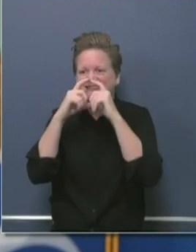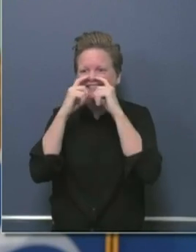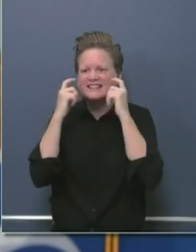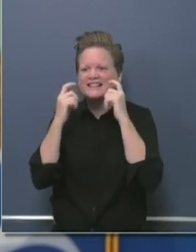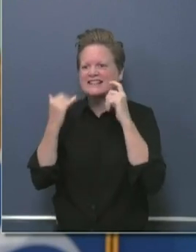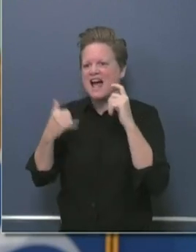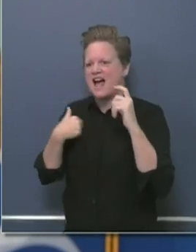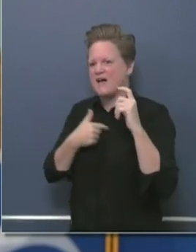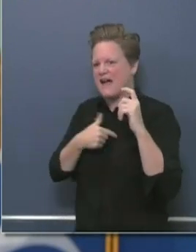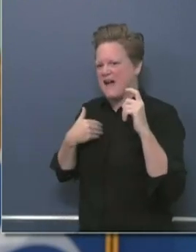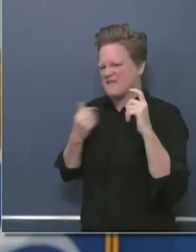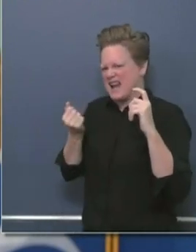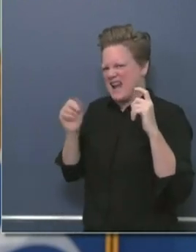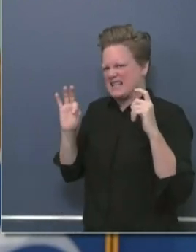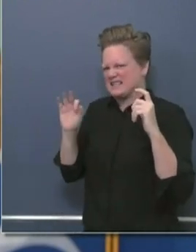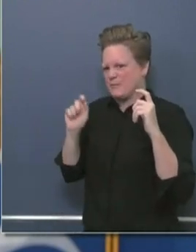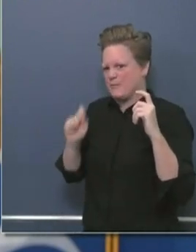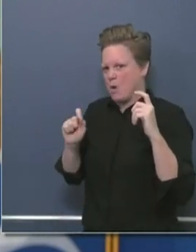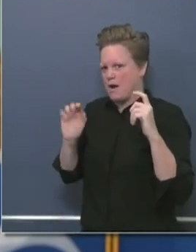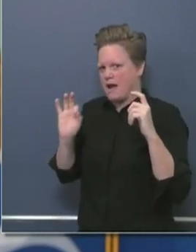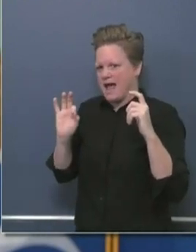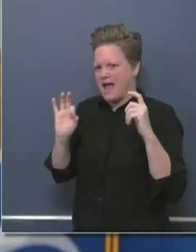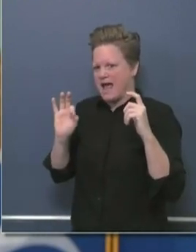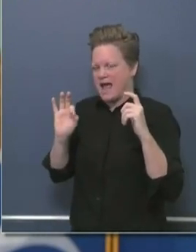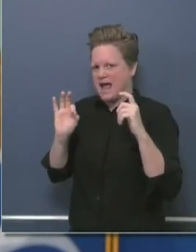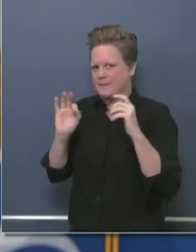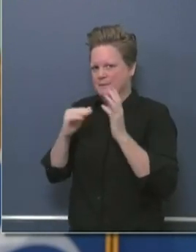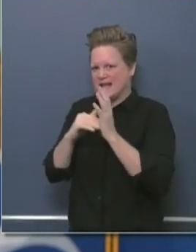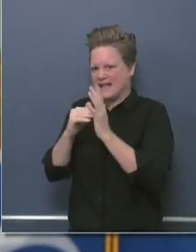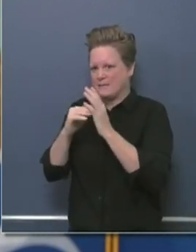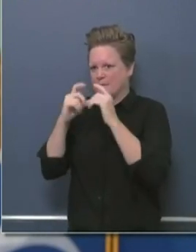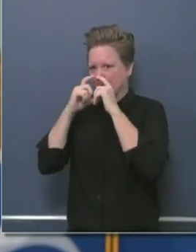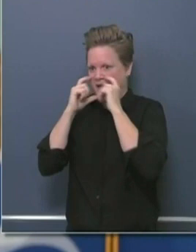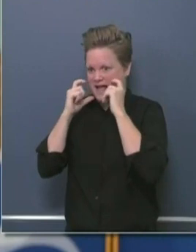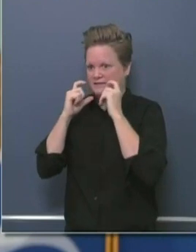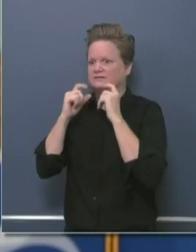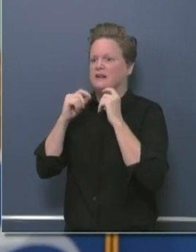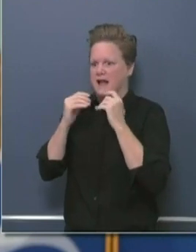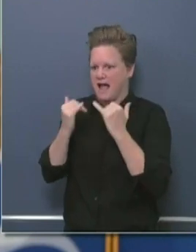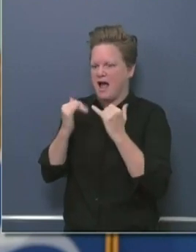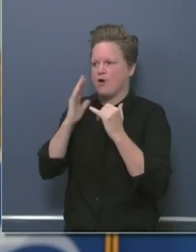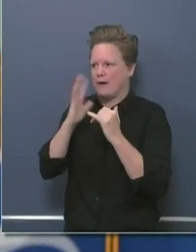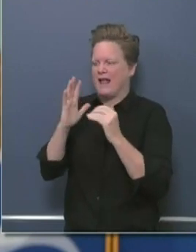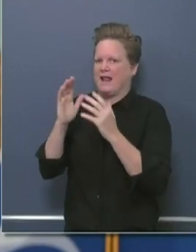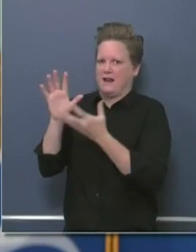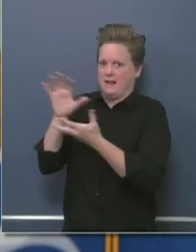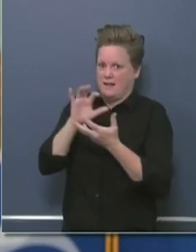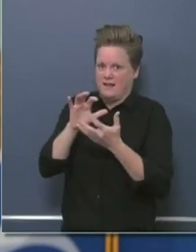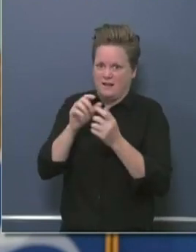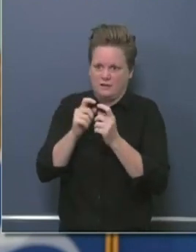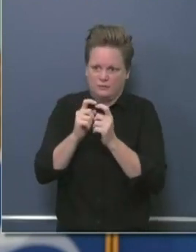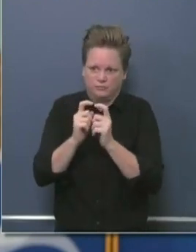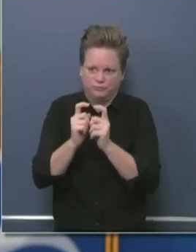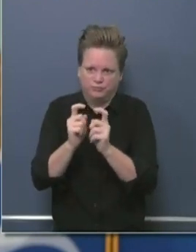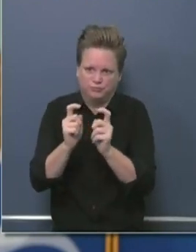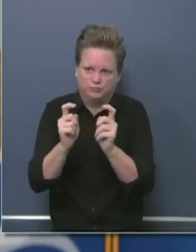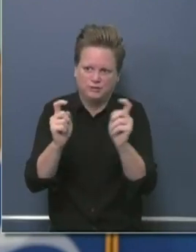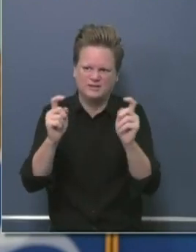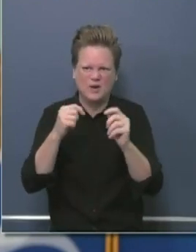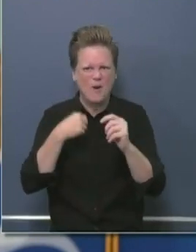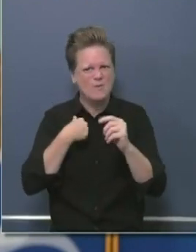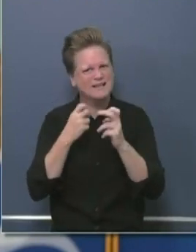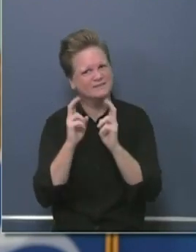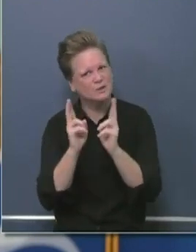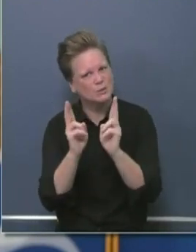masks that we are now in the process of distributing. Again, we try to get in and get it out as quickly as possible. But we've never been in this position.